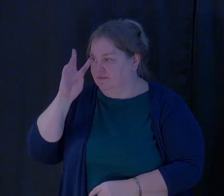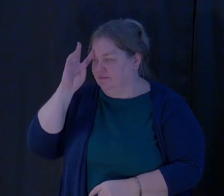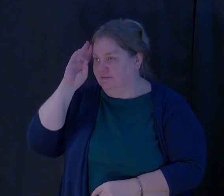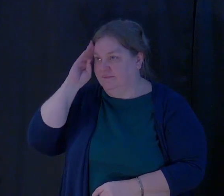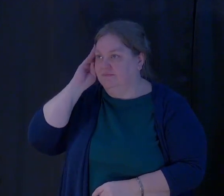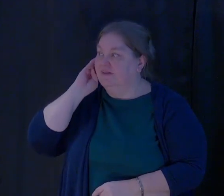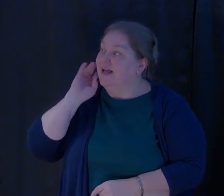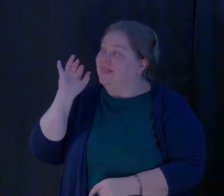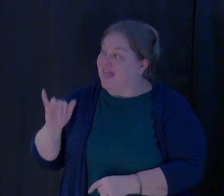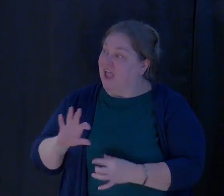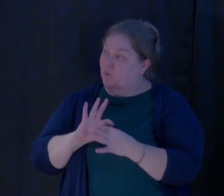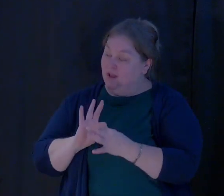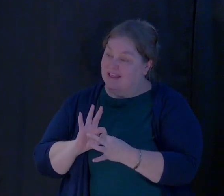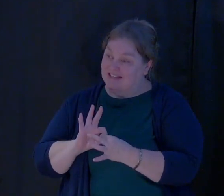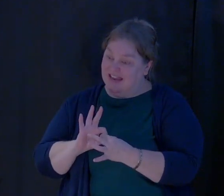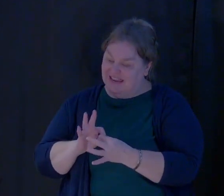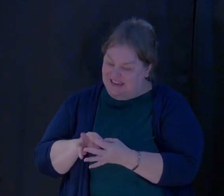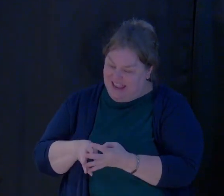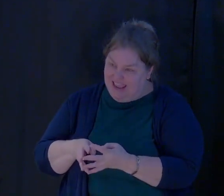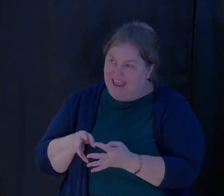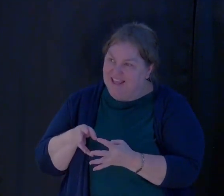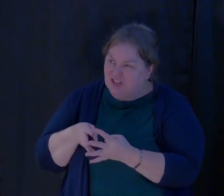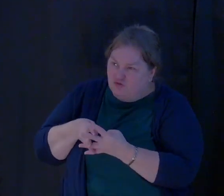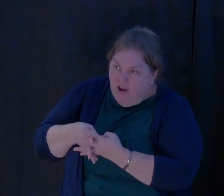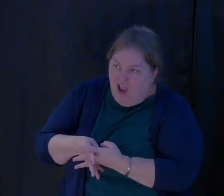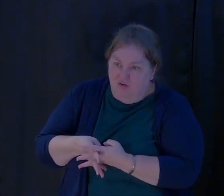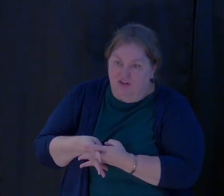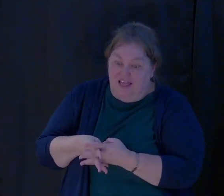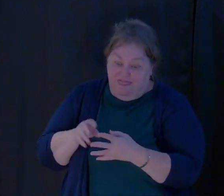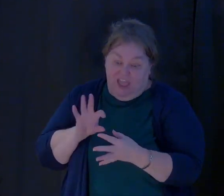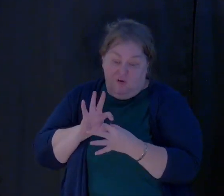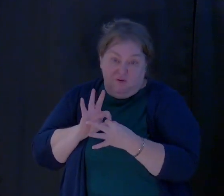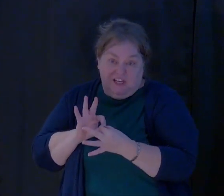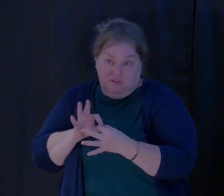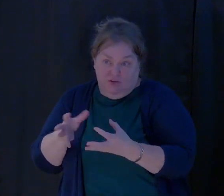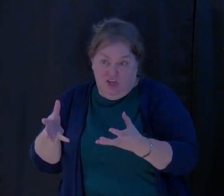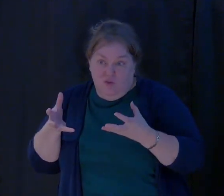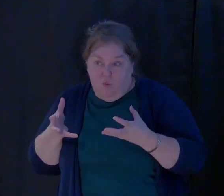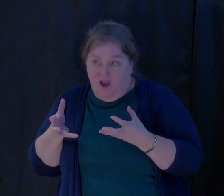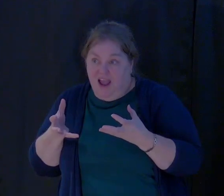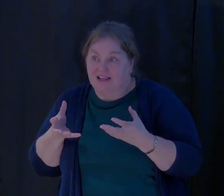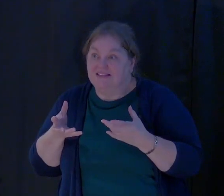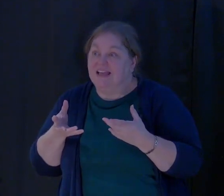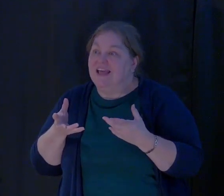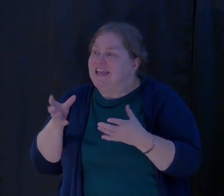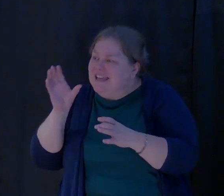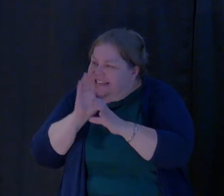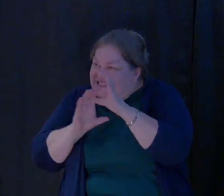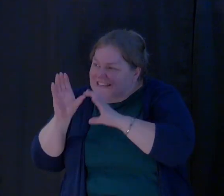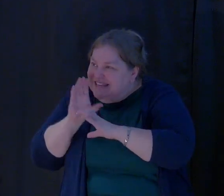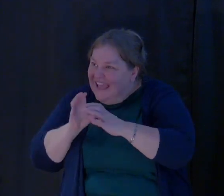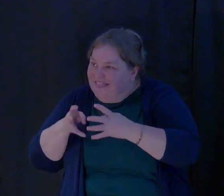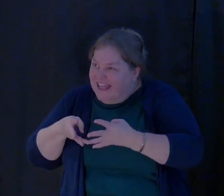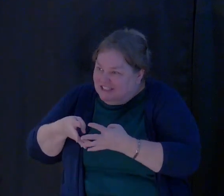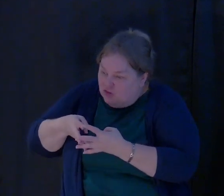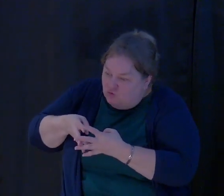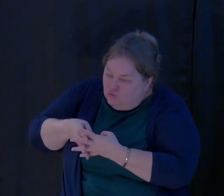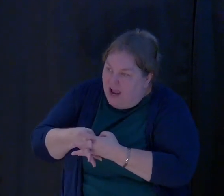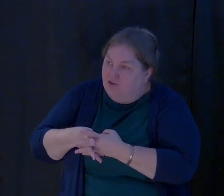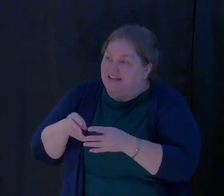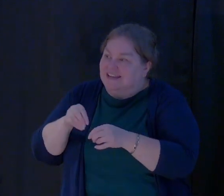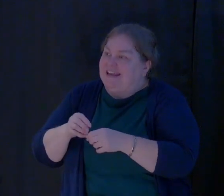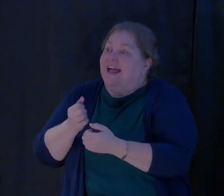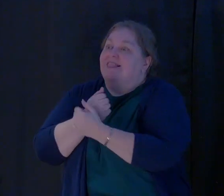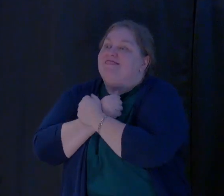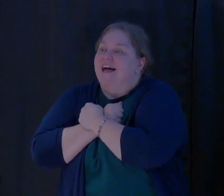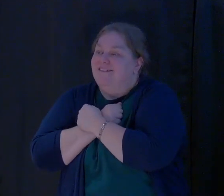And that relationship is grounded as this verse says. The relationship he wants to have and he wants to seek with us is grounded in a love relationship.